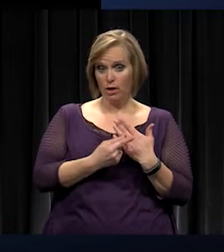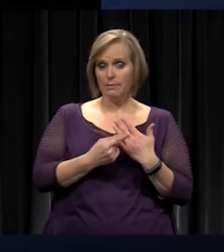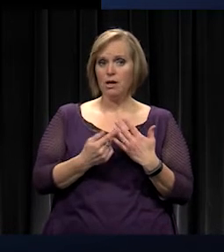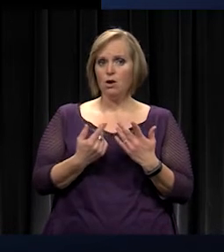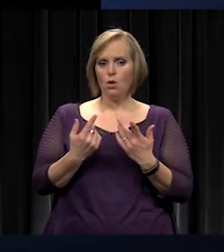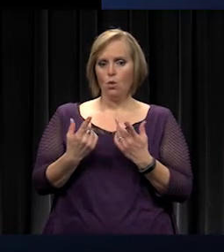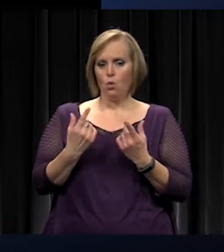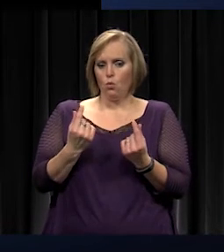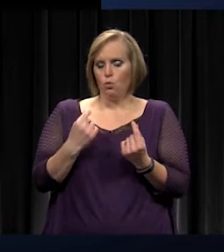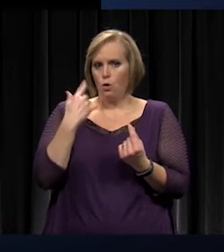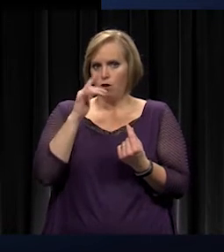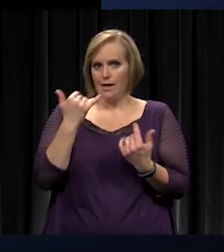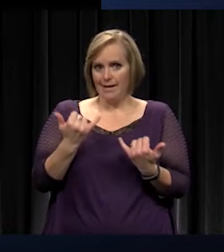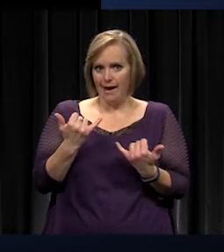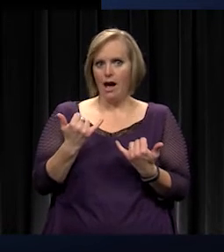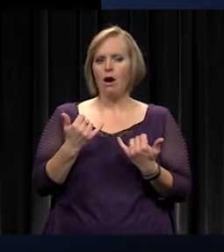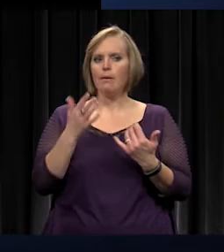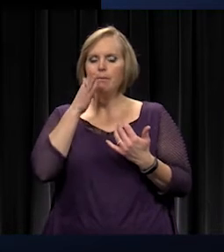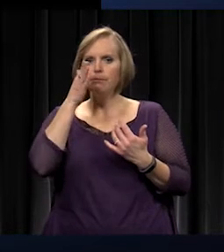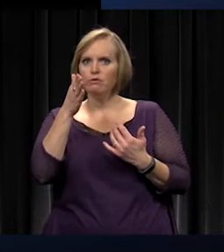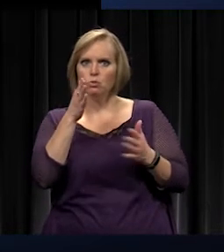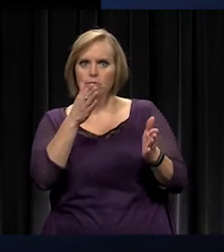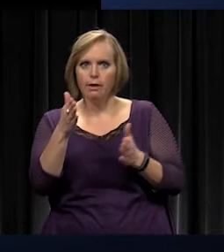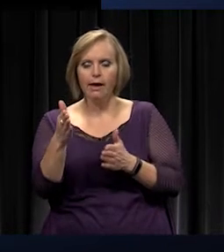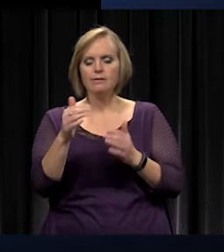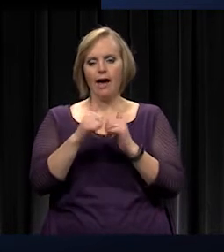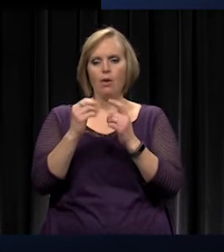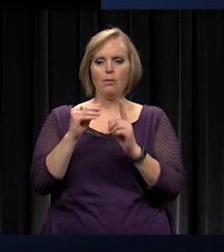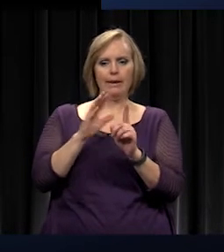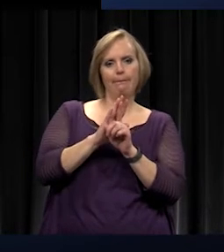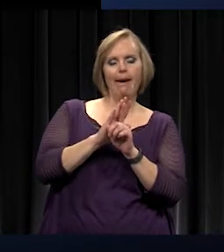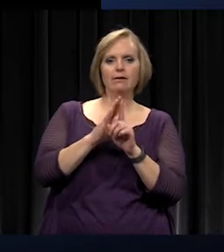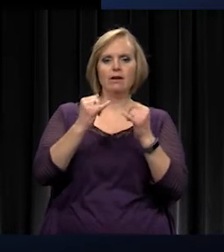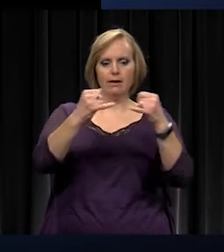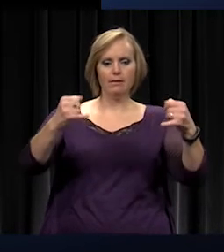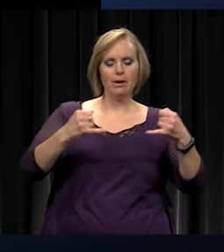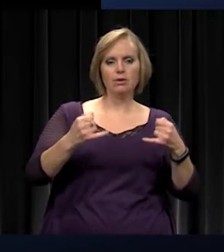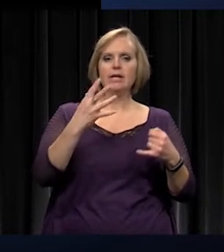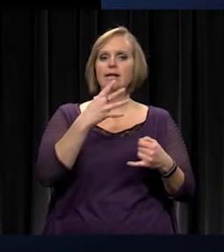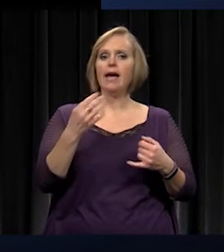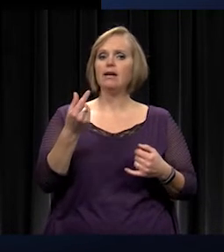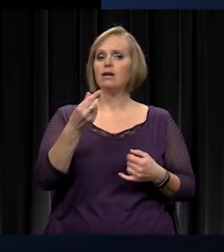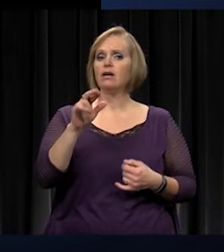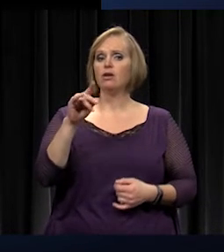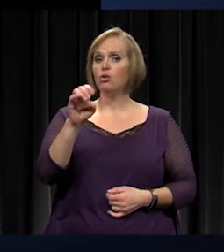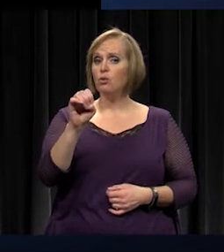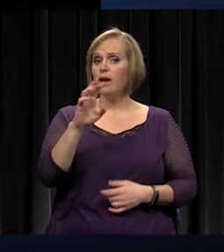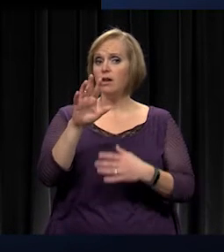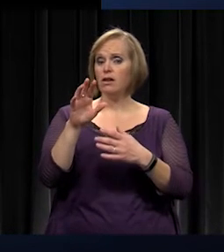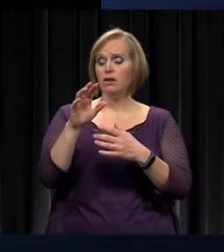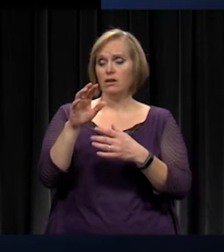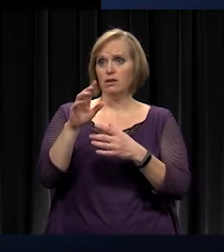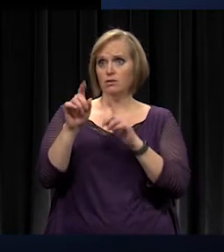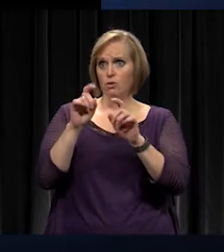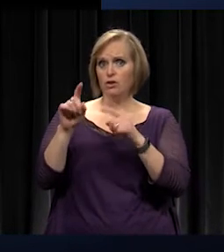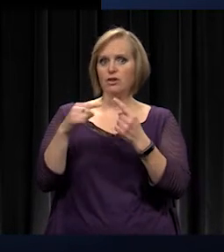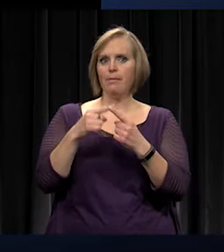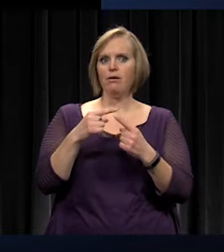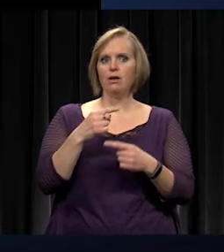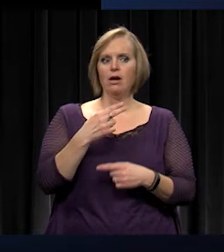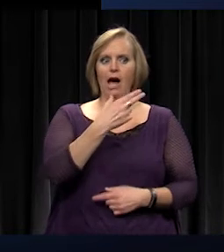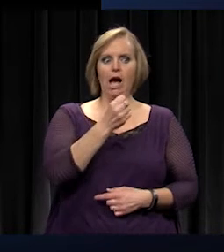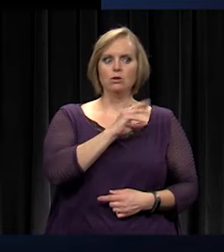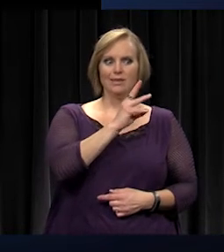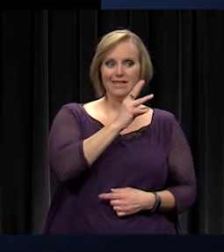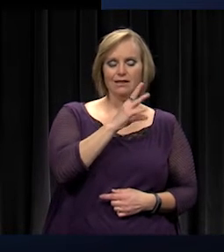of some plans for the future and how that would impact boundaries. And as well as some great questions about high school 6 and the land that